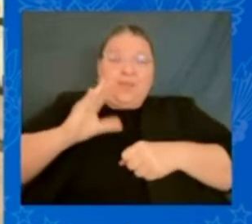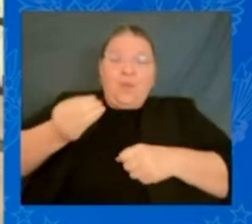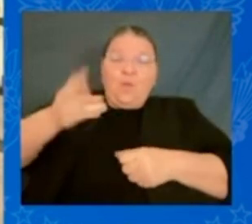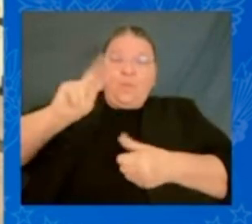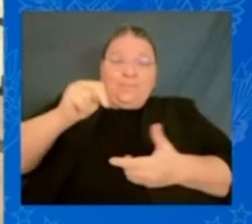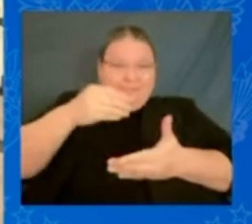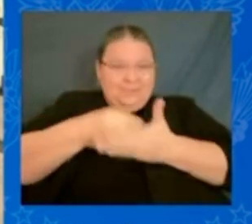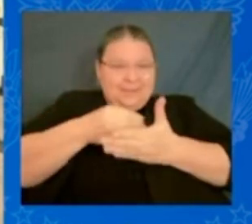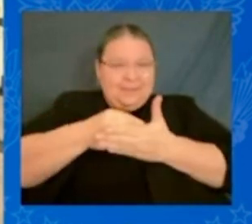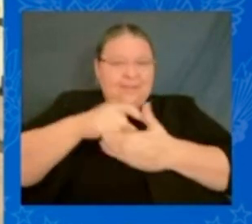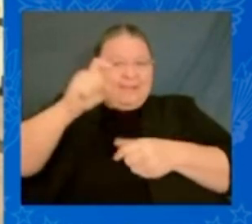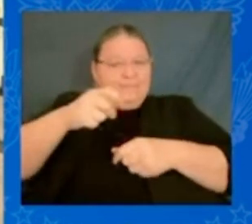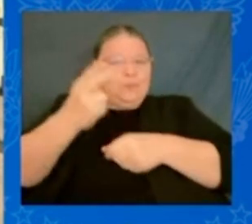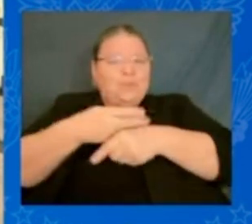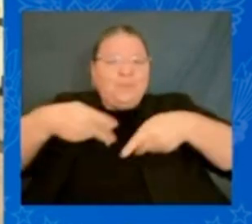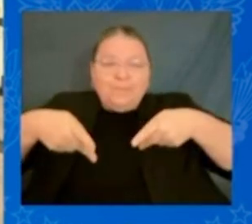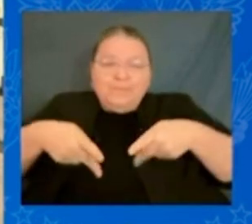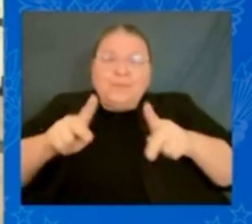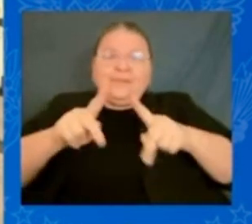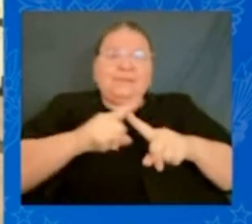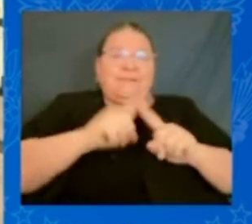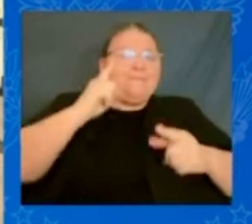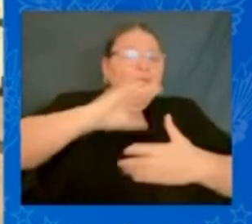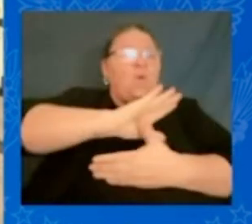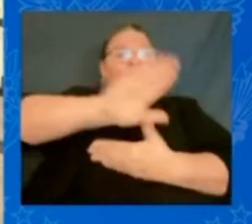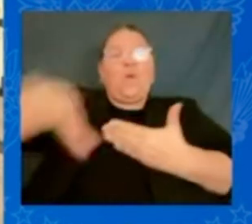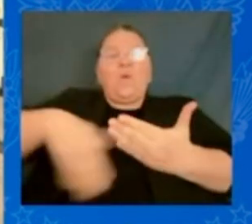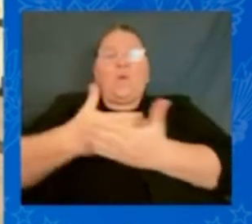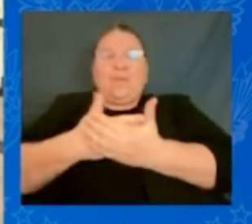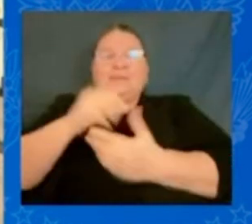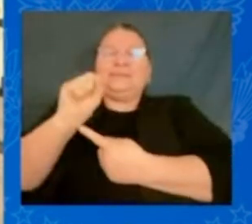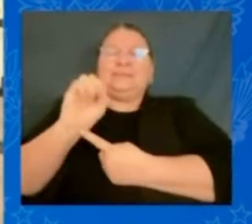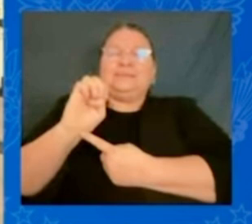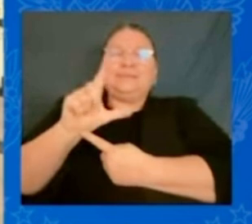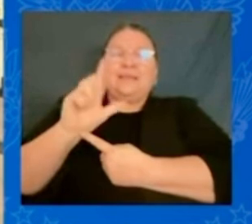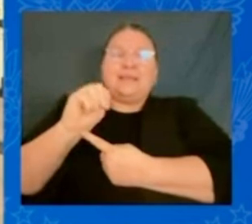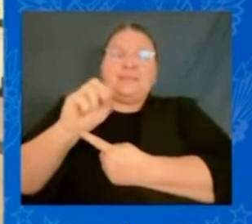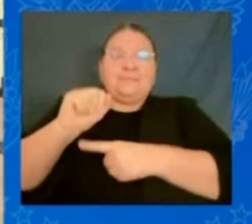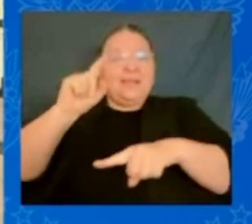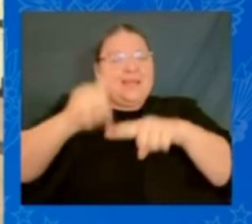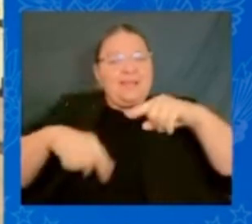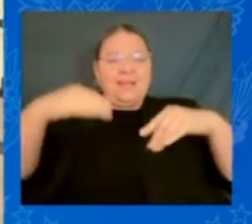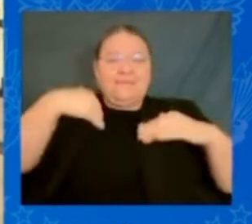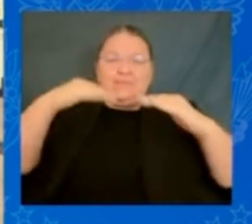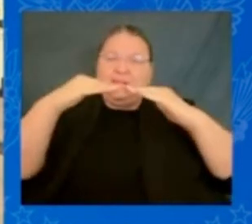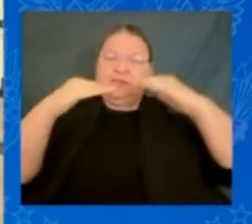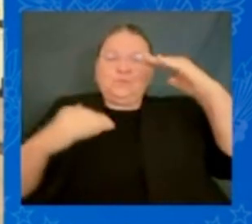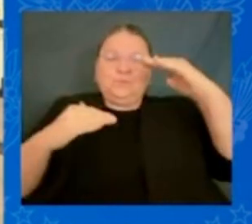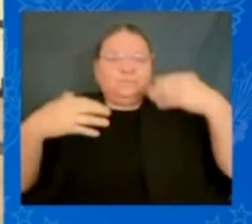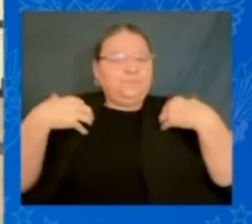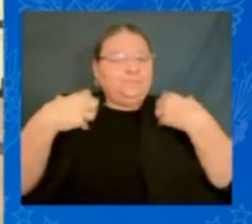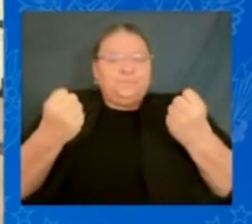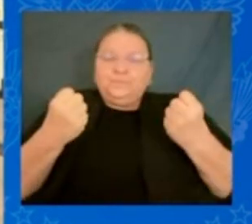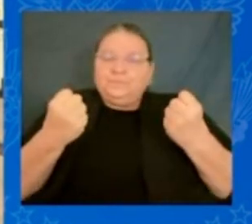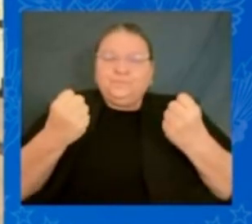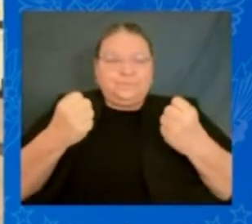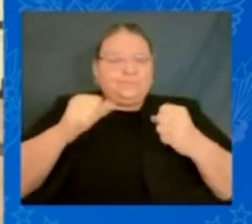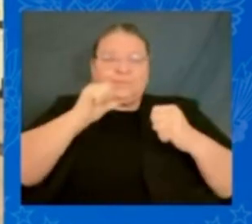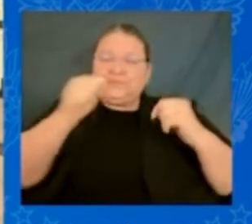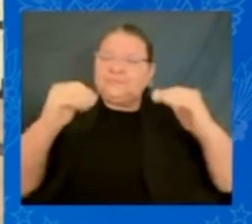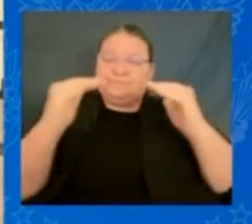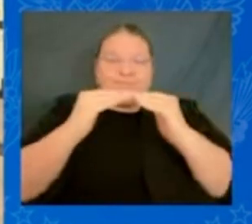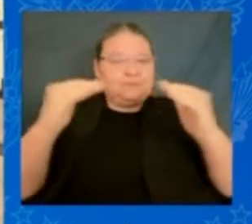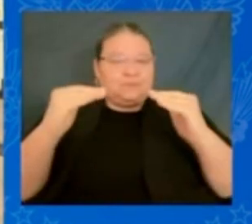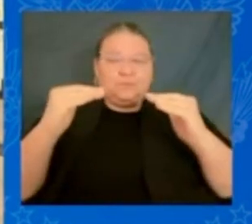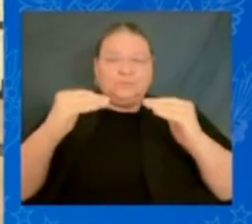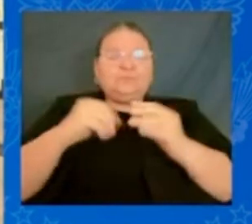difference for all of Selma we cannot have an uneven recovery it's not fair and it's